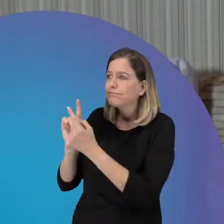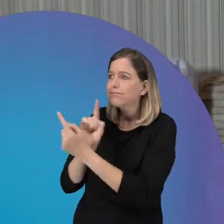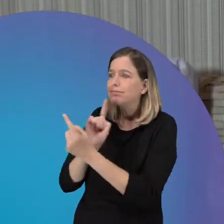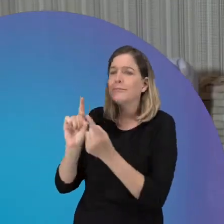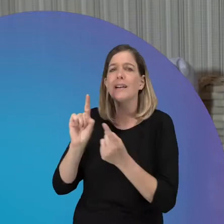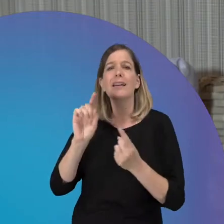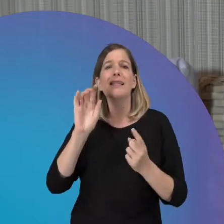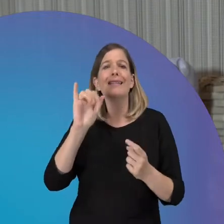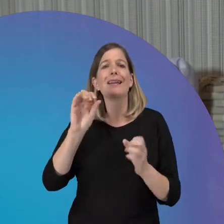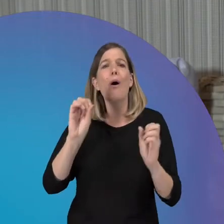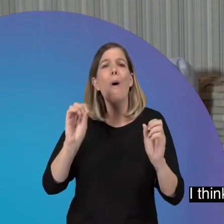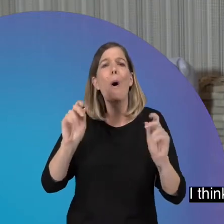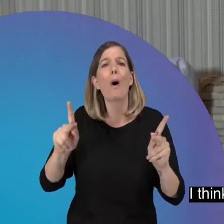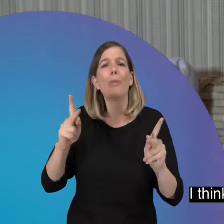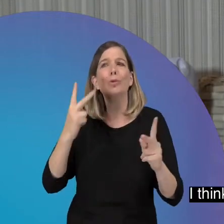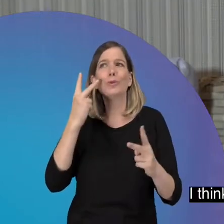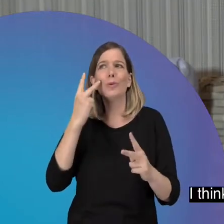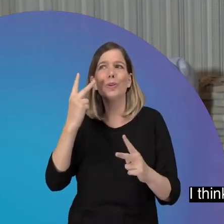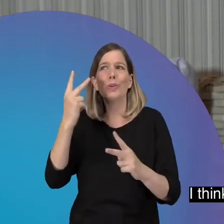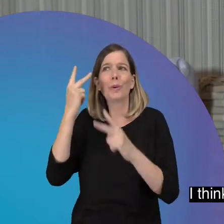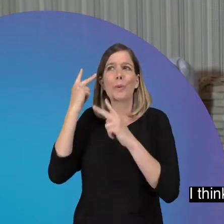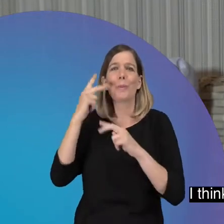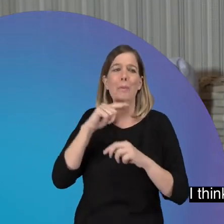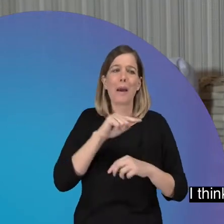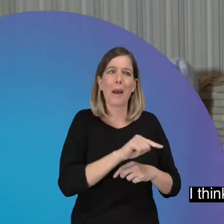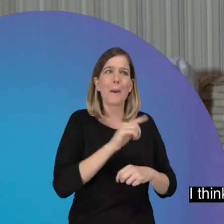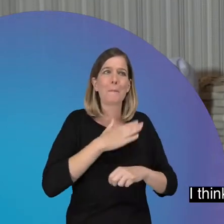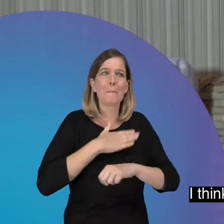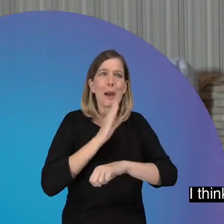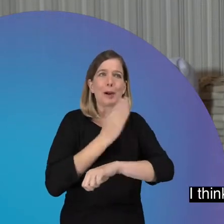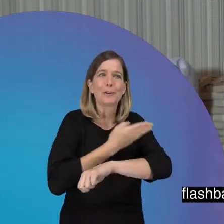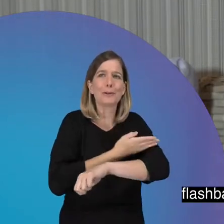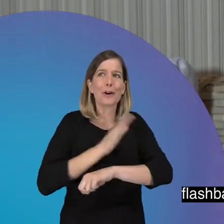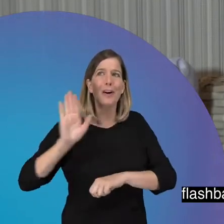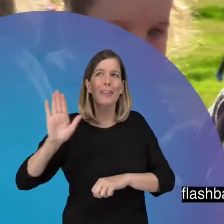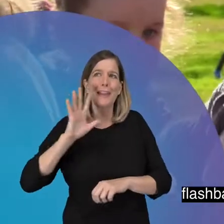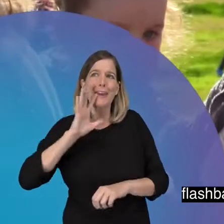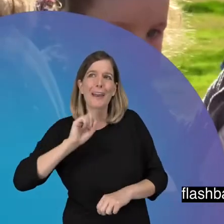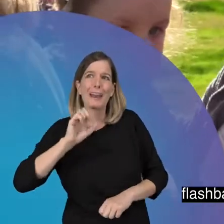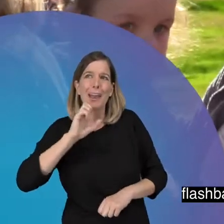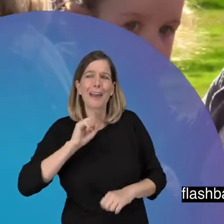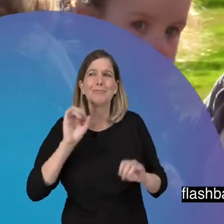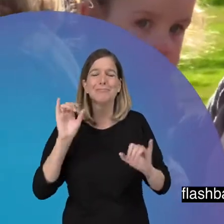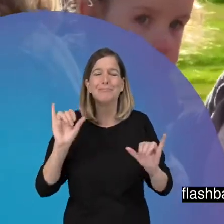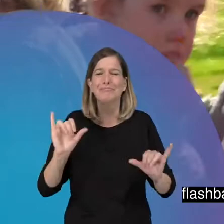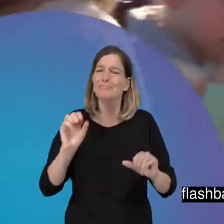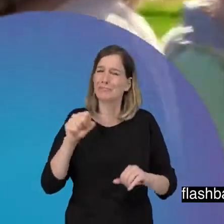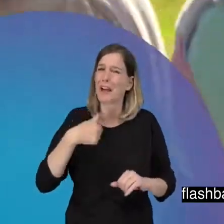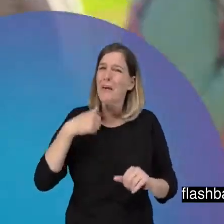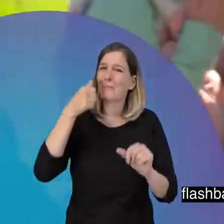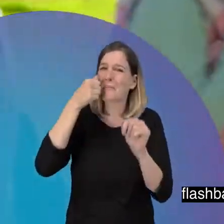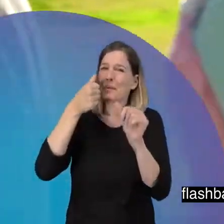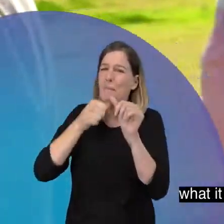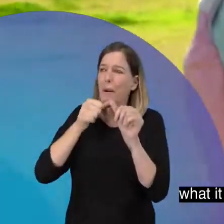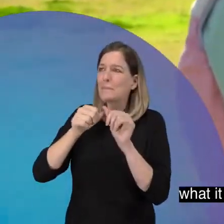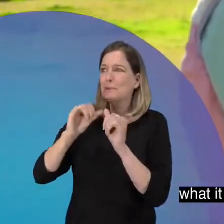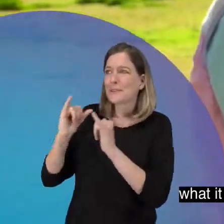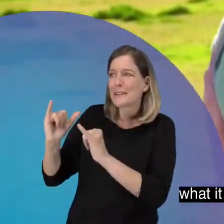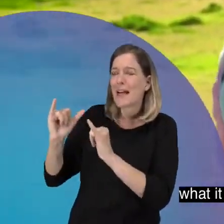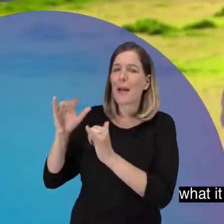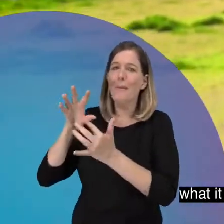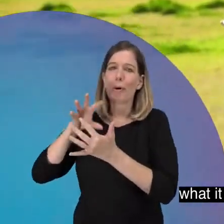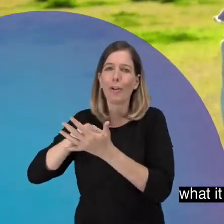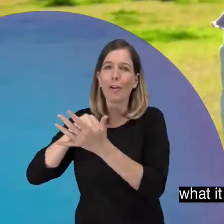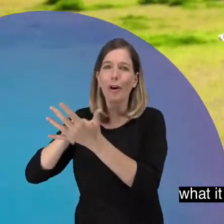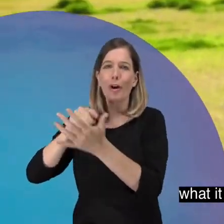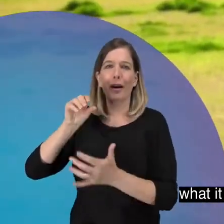is, and so I think we have the opportunity to kind of flash back, to kind of see and remember what it was